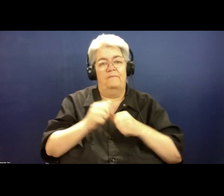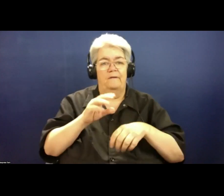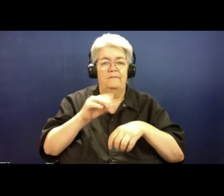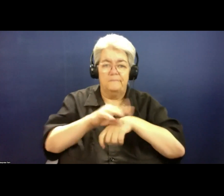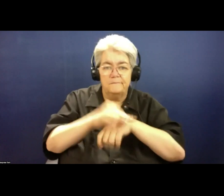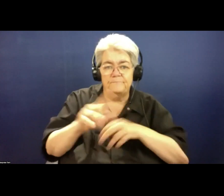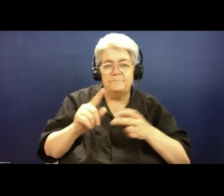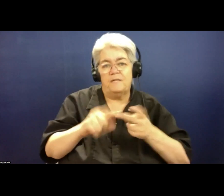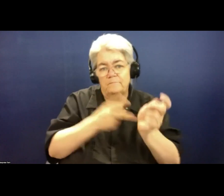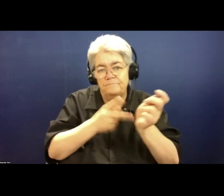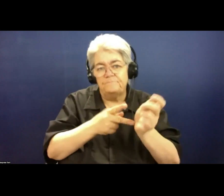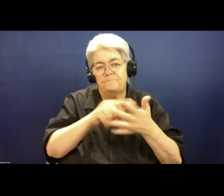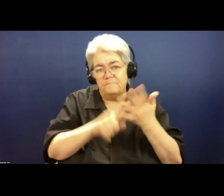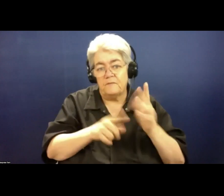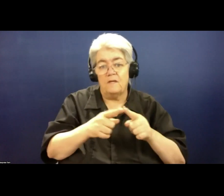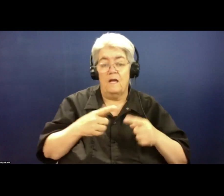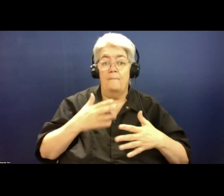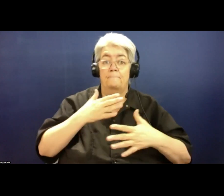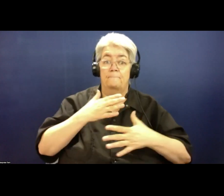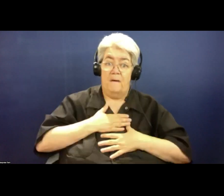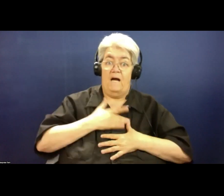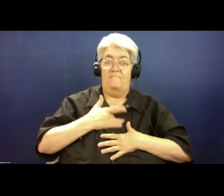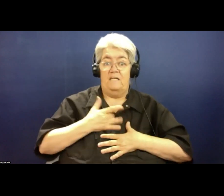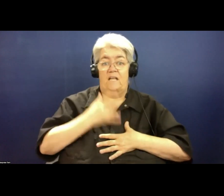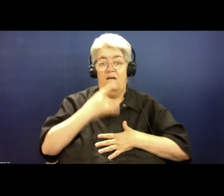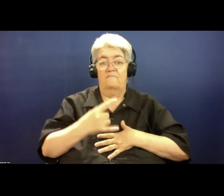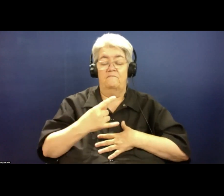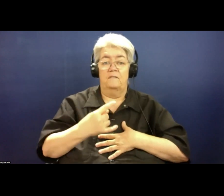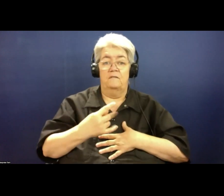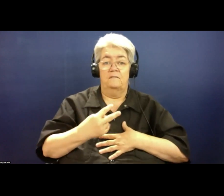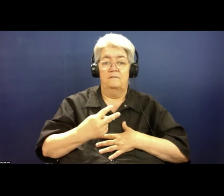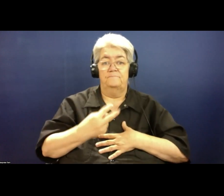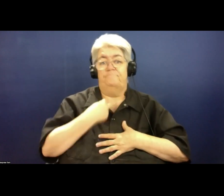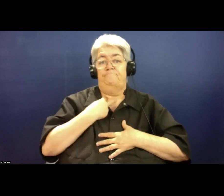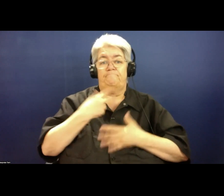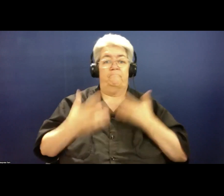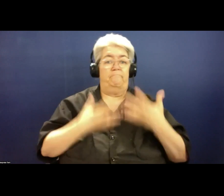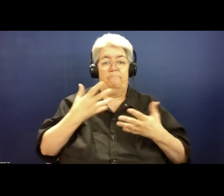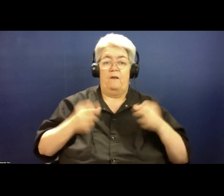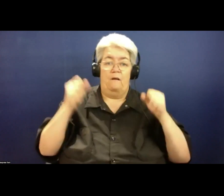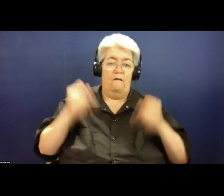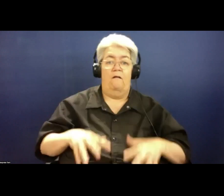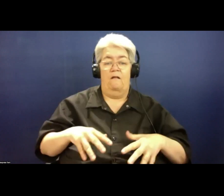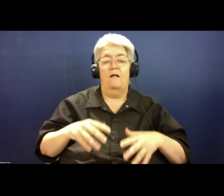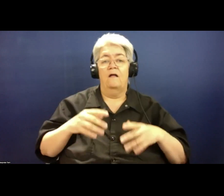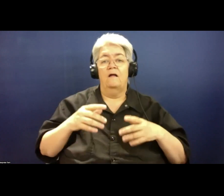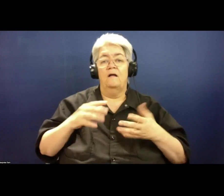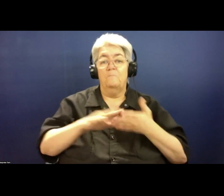my suicidality, my depression results from difficult times as a child,